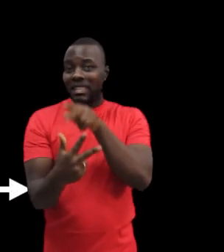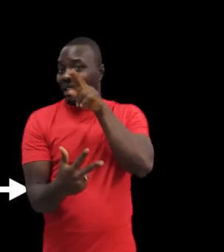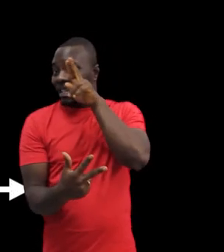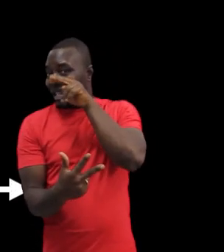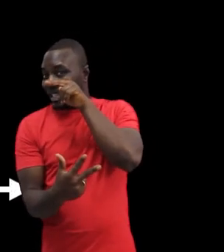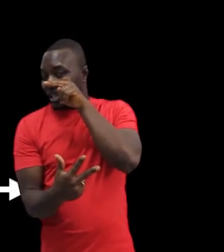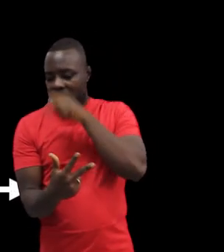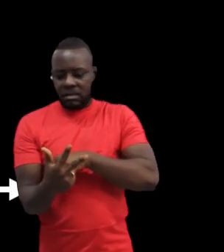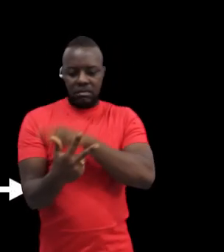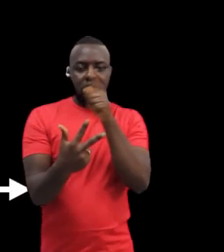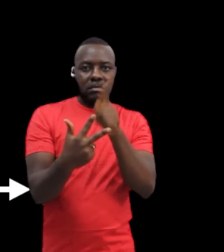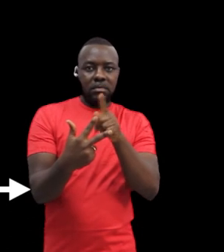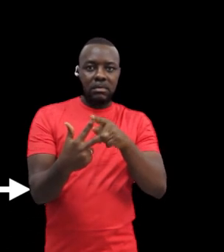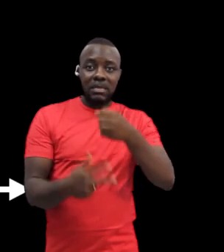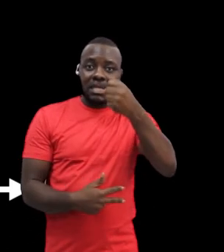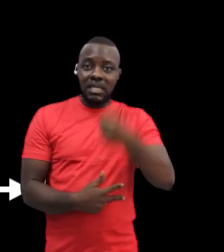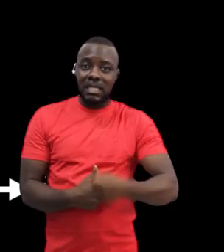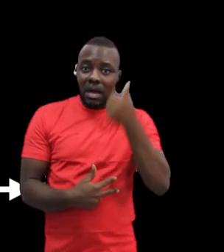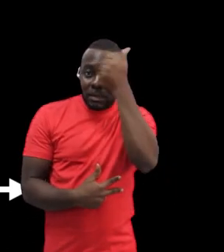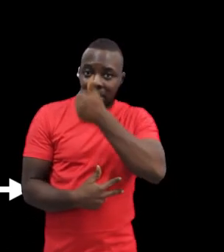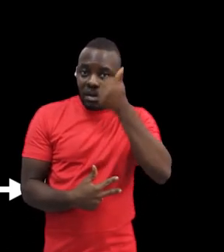South Africa,